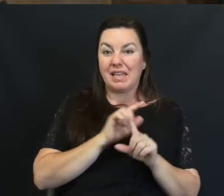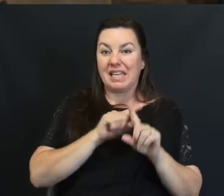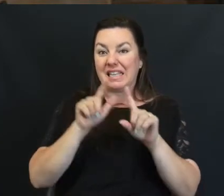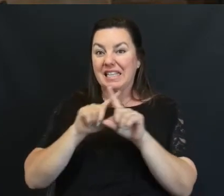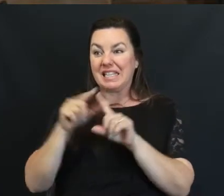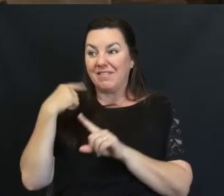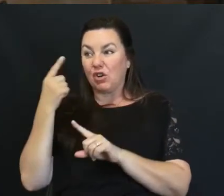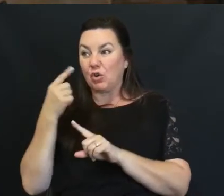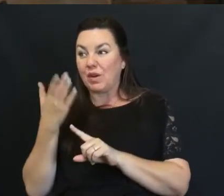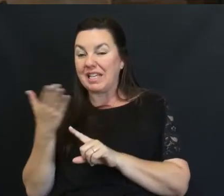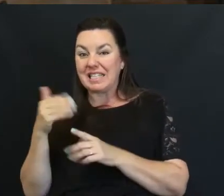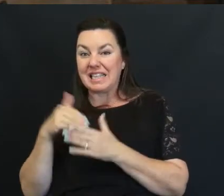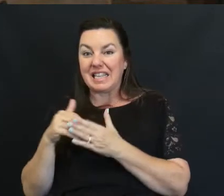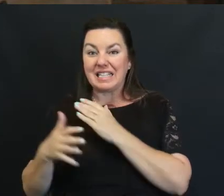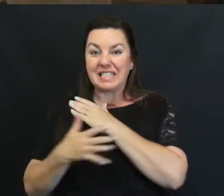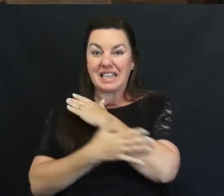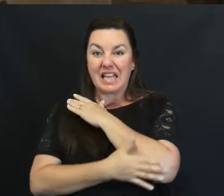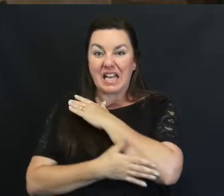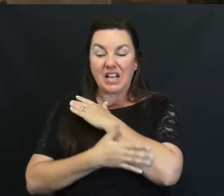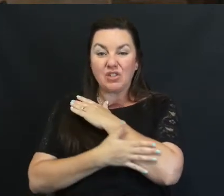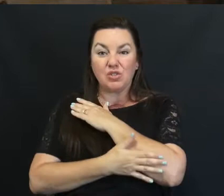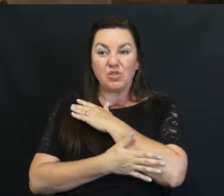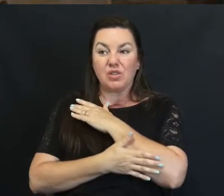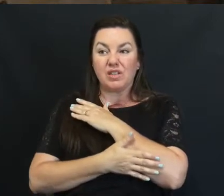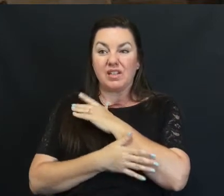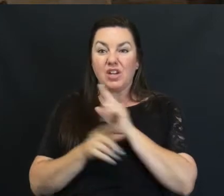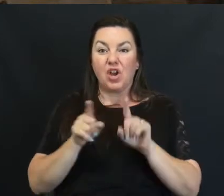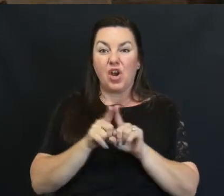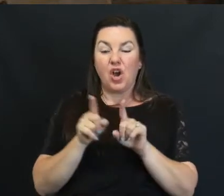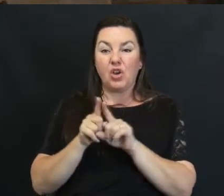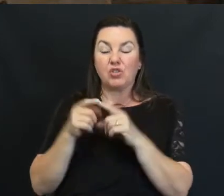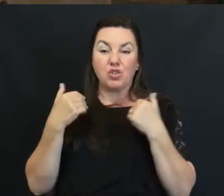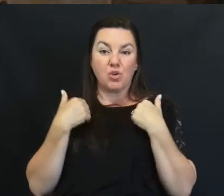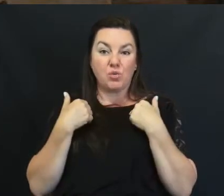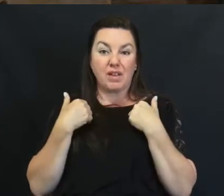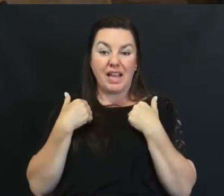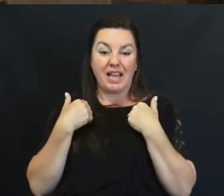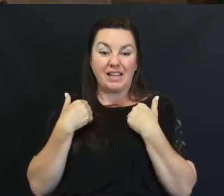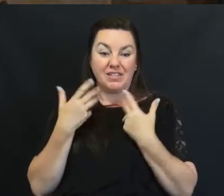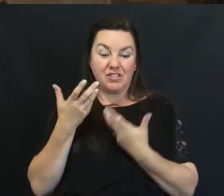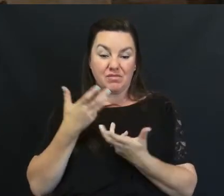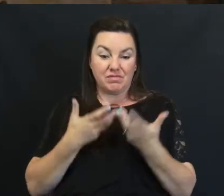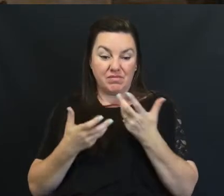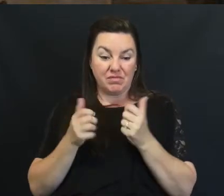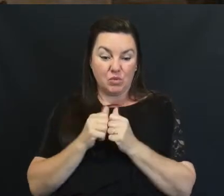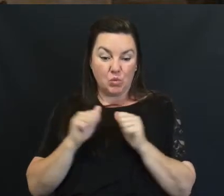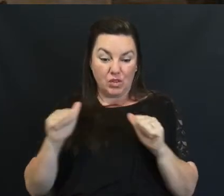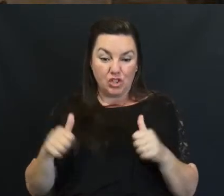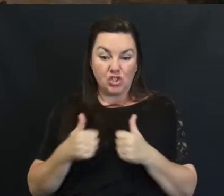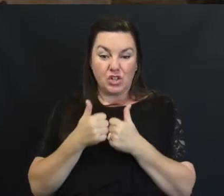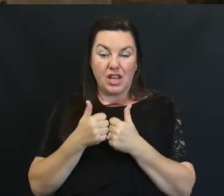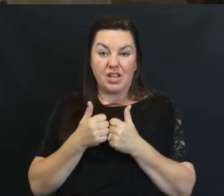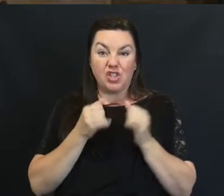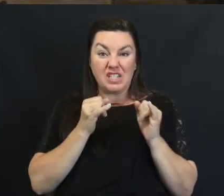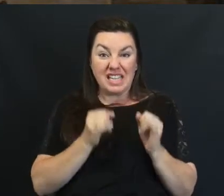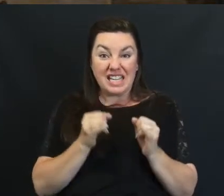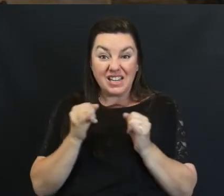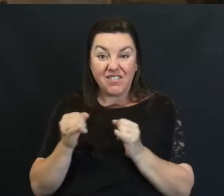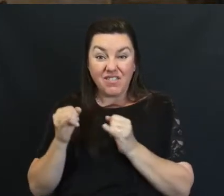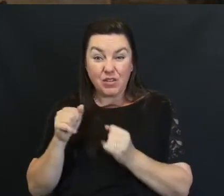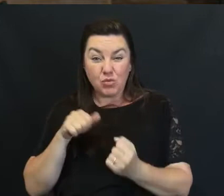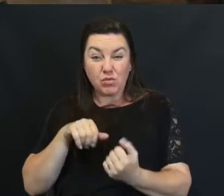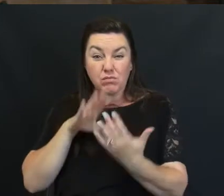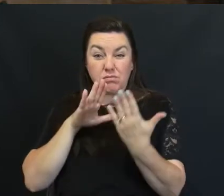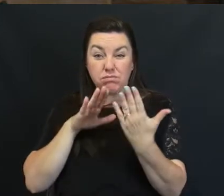Crazy things Going on In this country On top of that We have had to Deal with the Challenges we have Individually faced